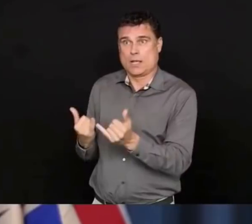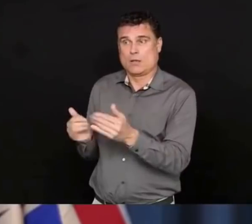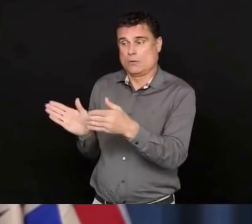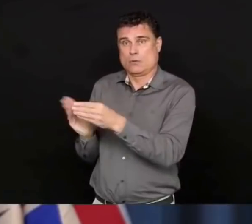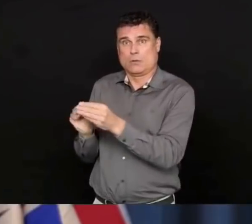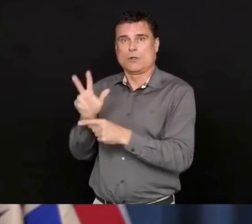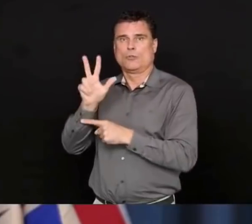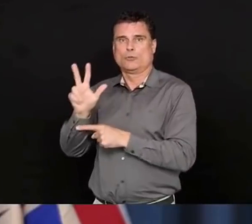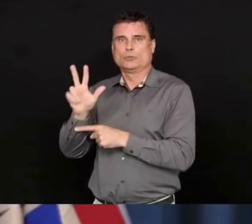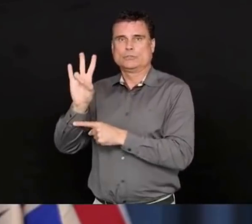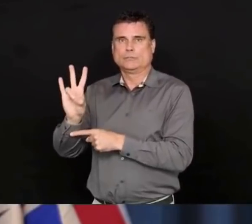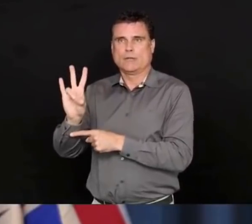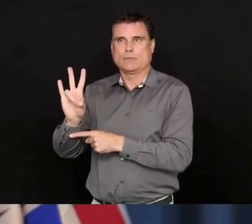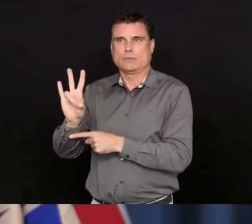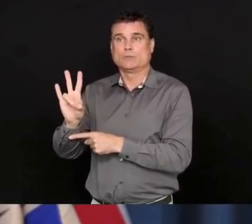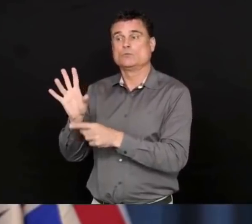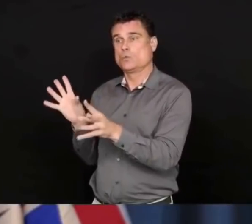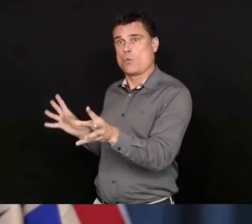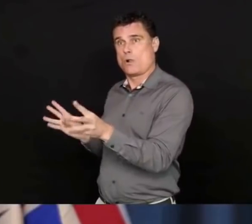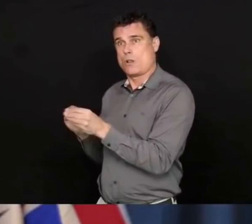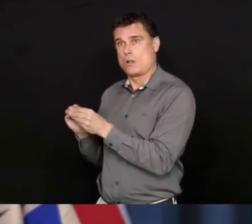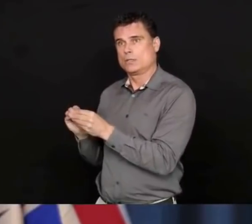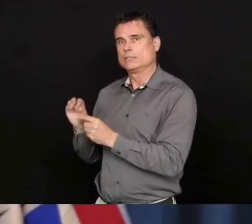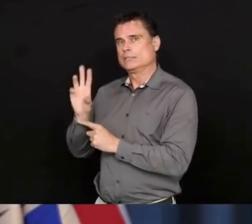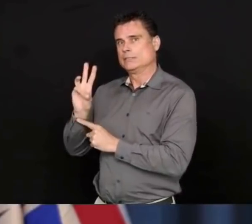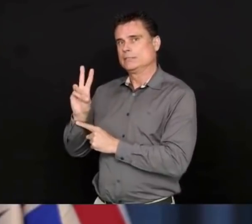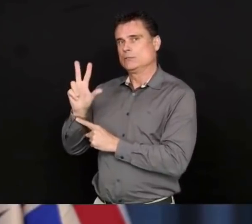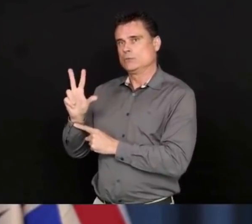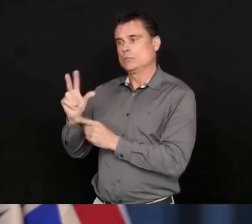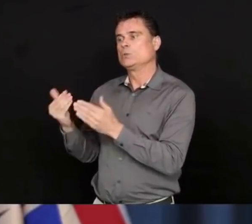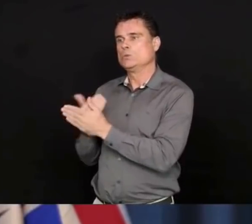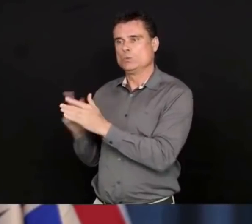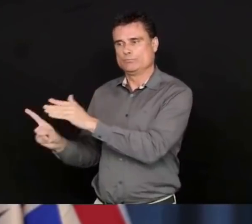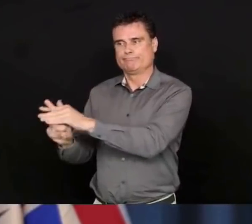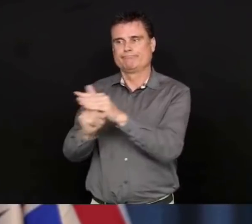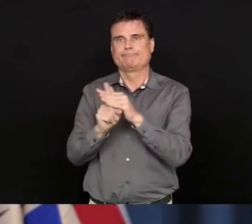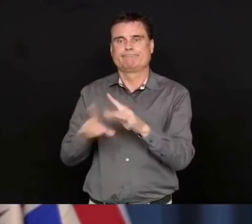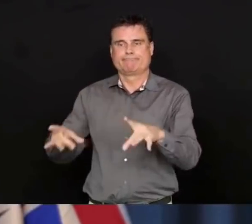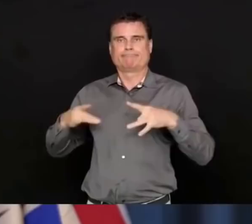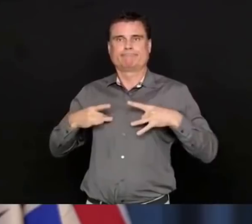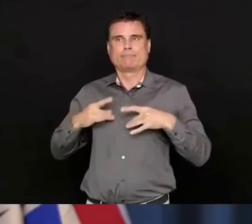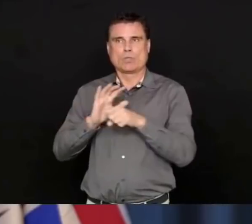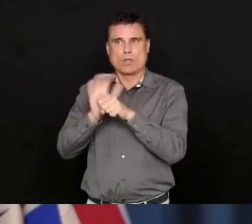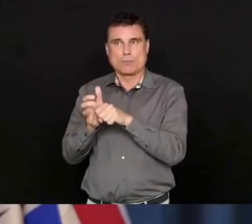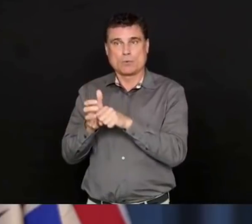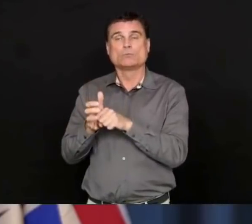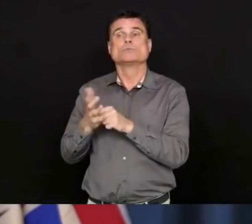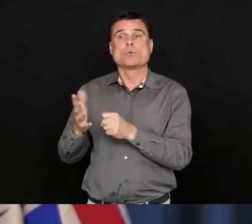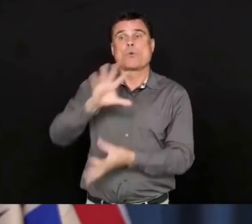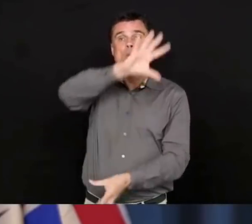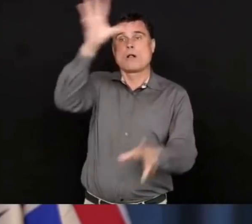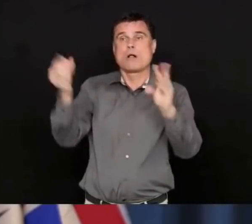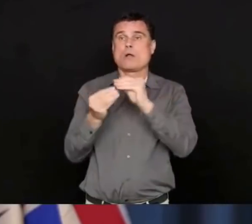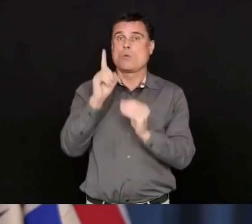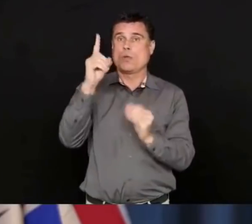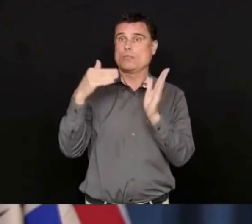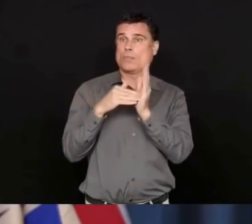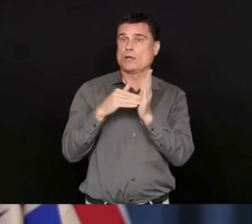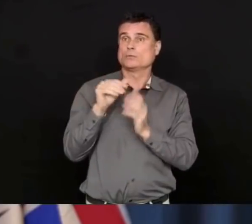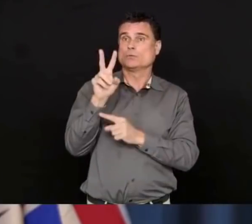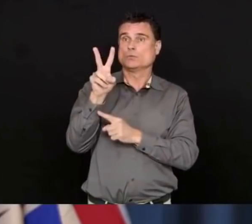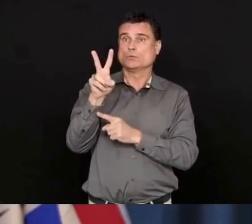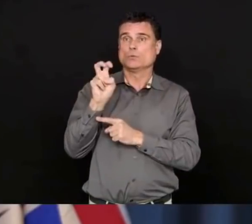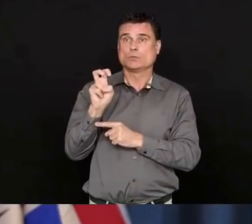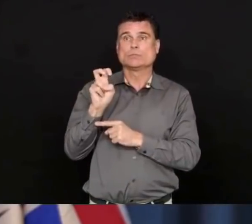to bring us up to 1,266 people in British Columbia who have tested positive for COVID-19. That